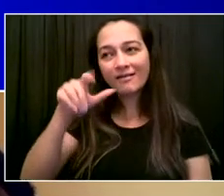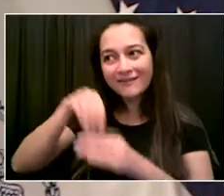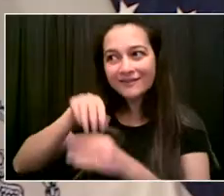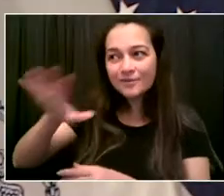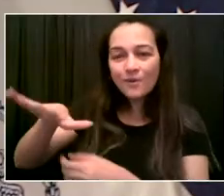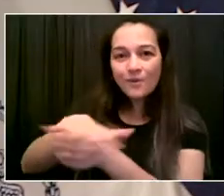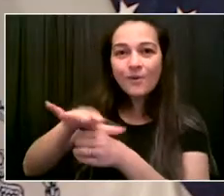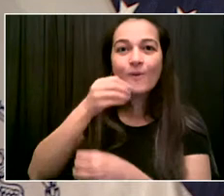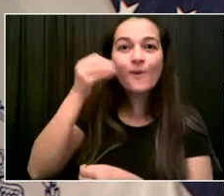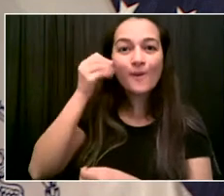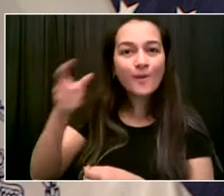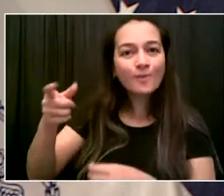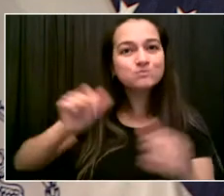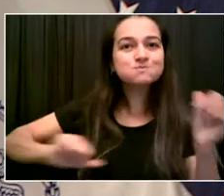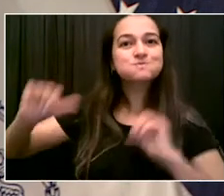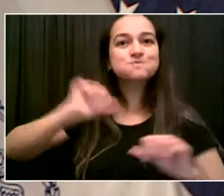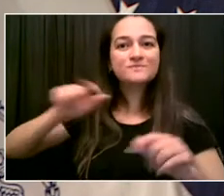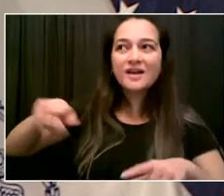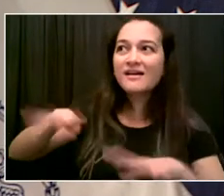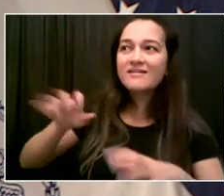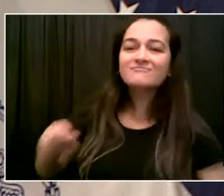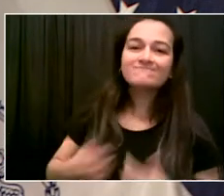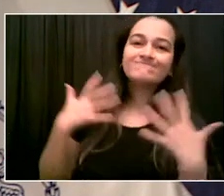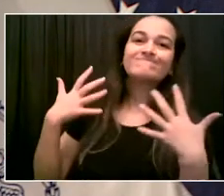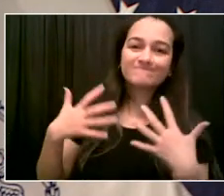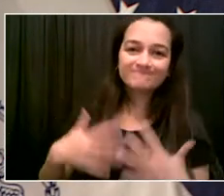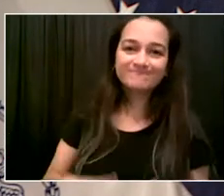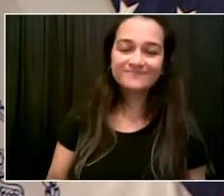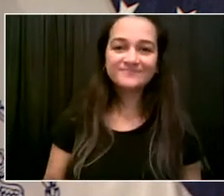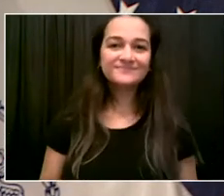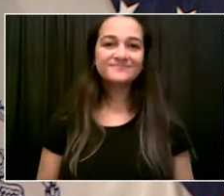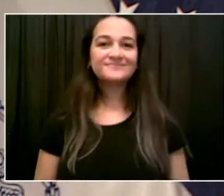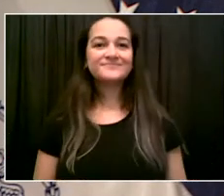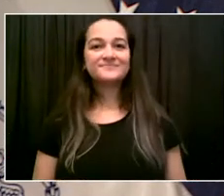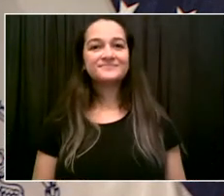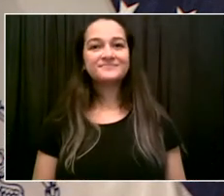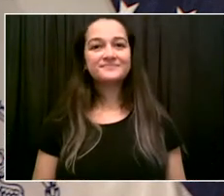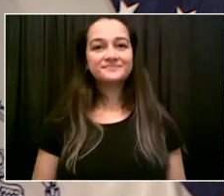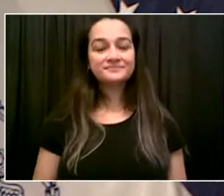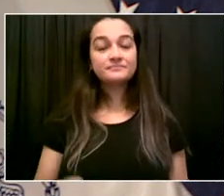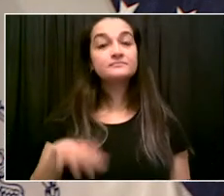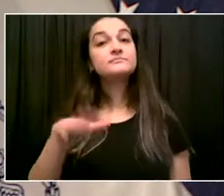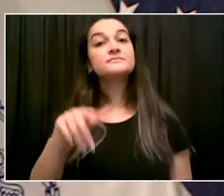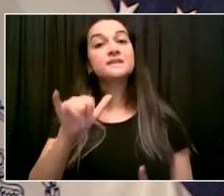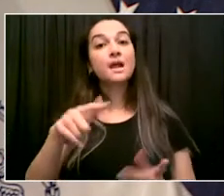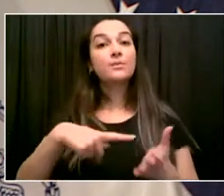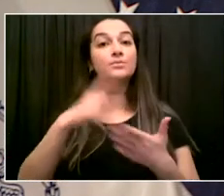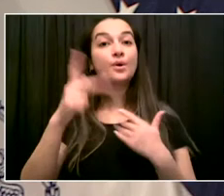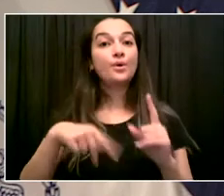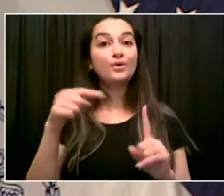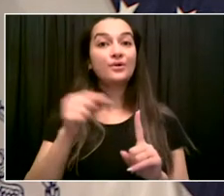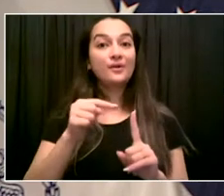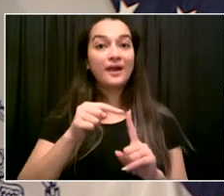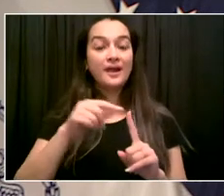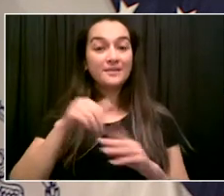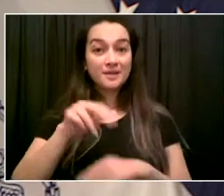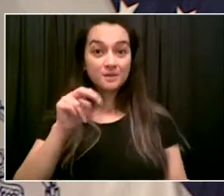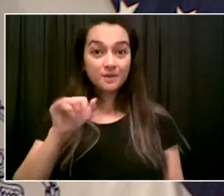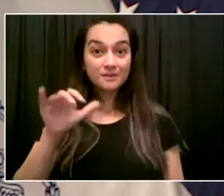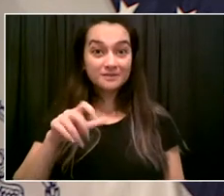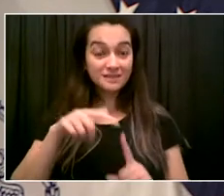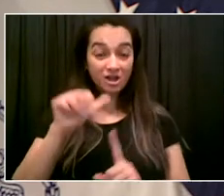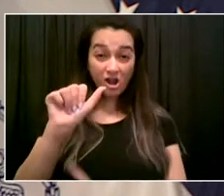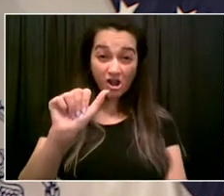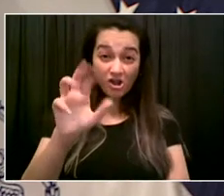a great initiative from the 1930s, from the New Deal, when in the depths of the Depression, the federal government